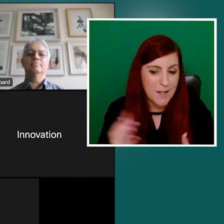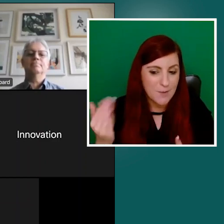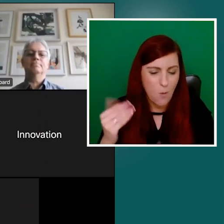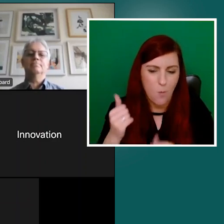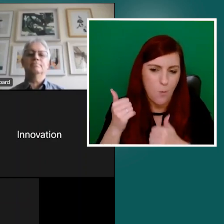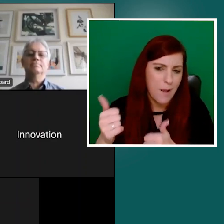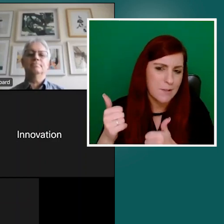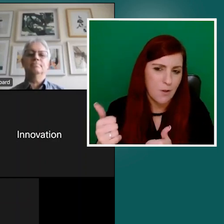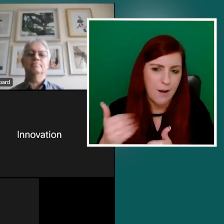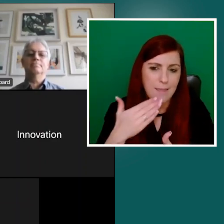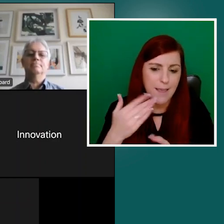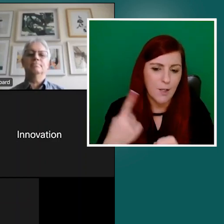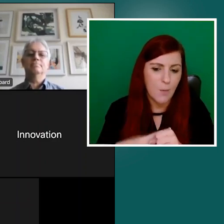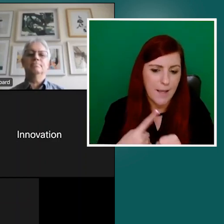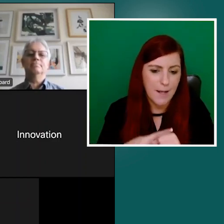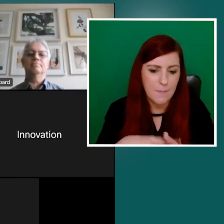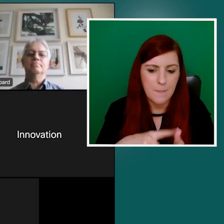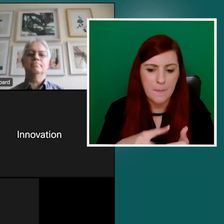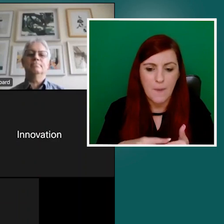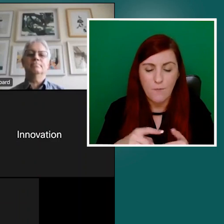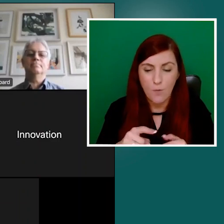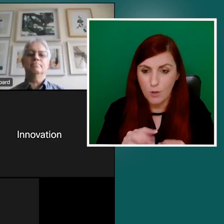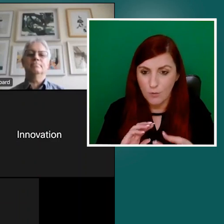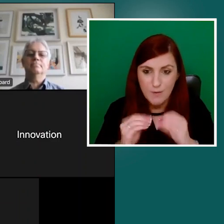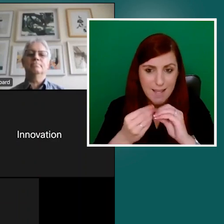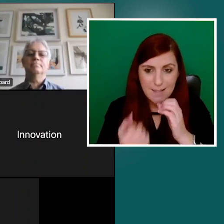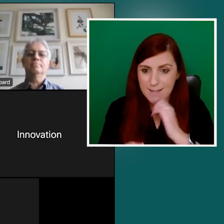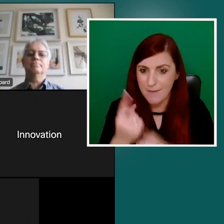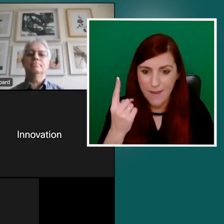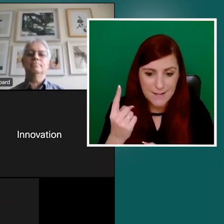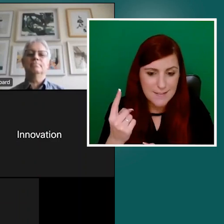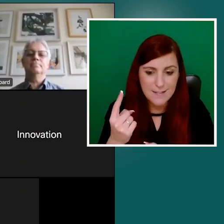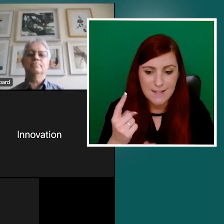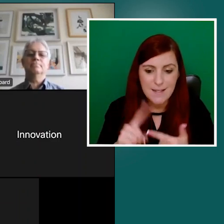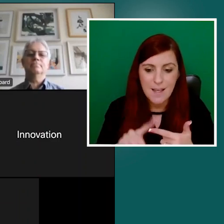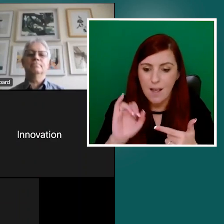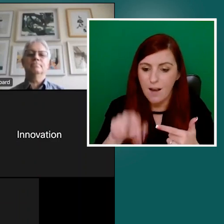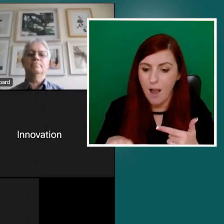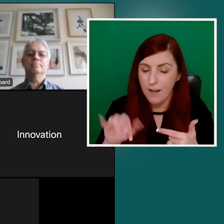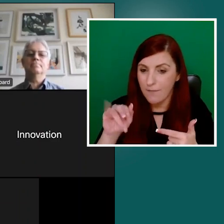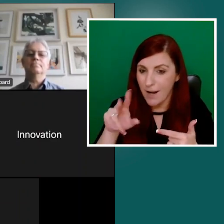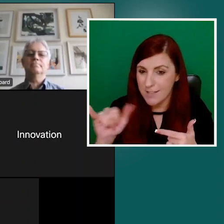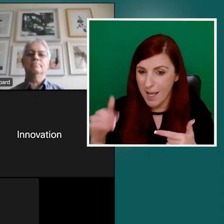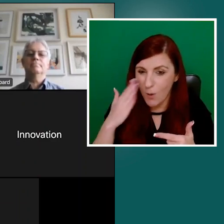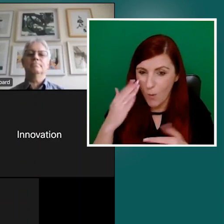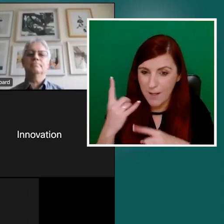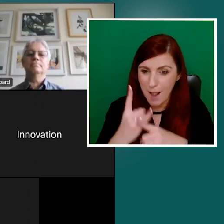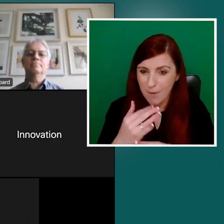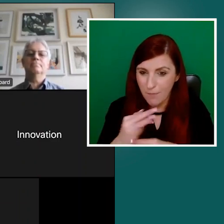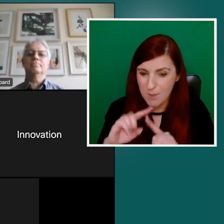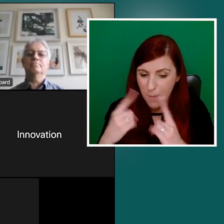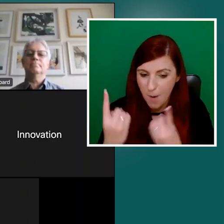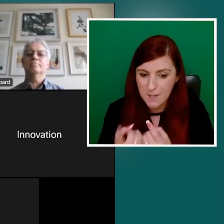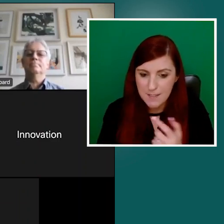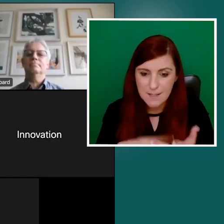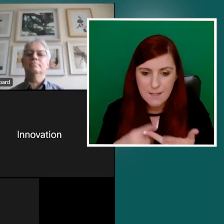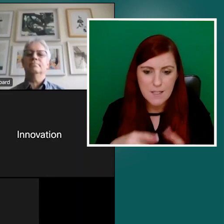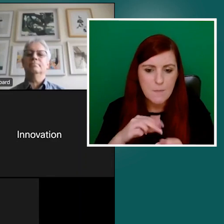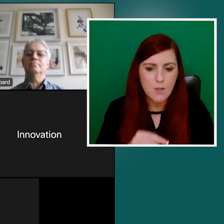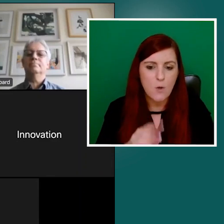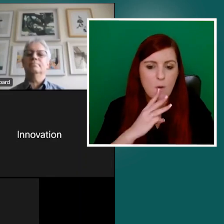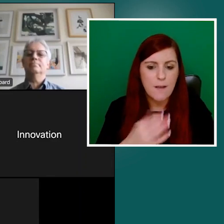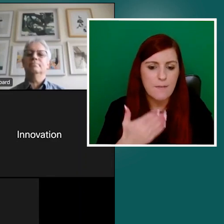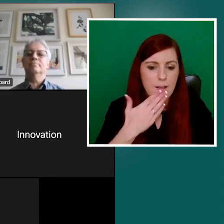Colin Flaherty with you as well in the department. Also a special word of thanks to Owen Tunstead who had moved on from the area,